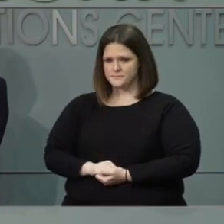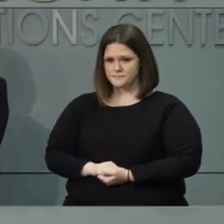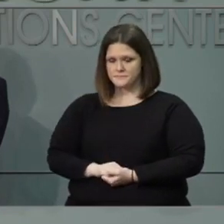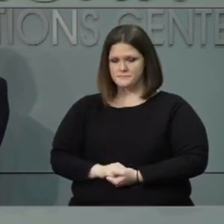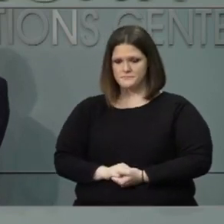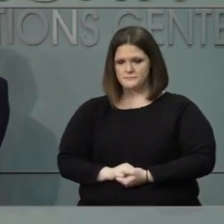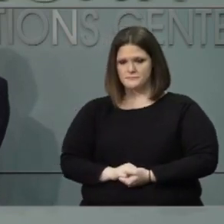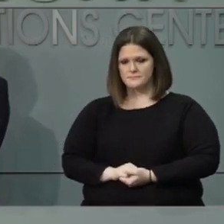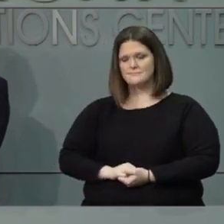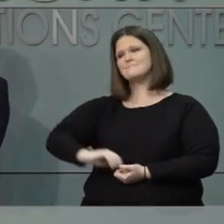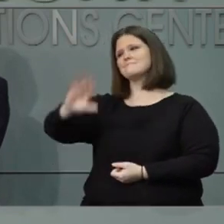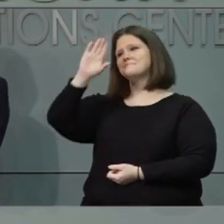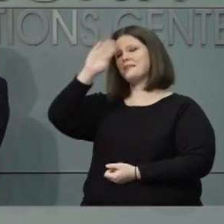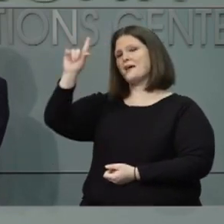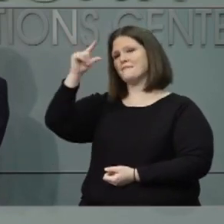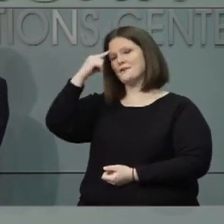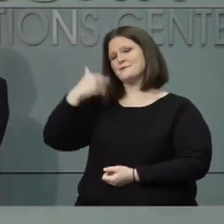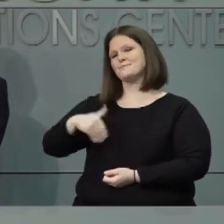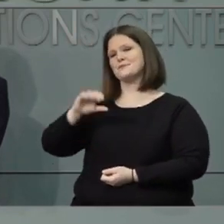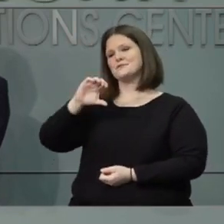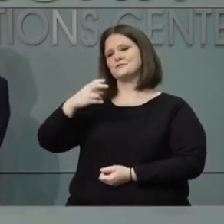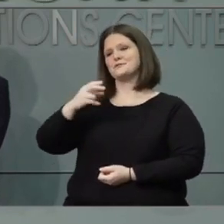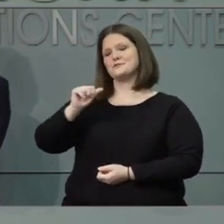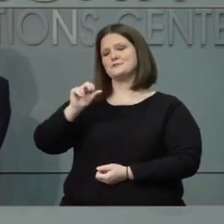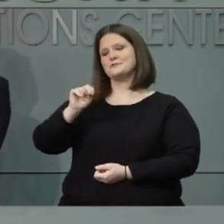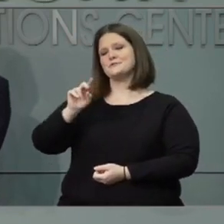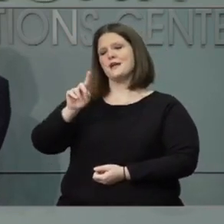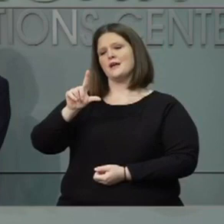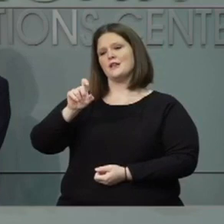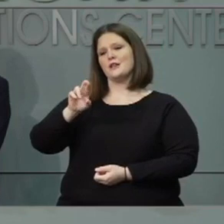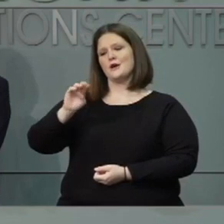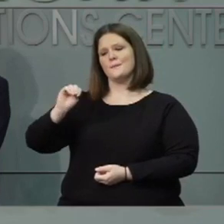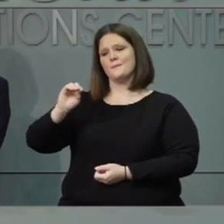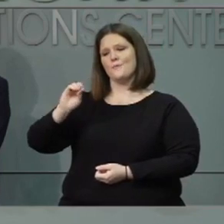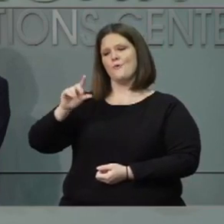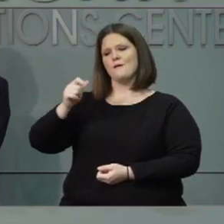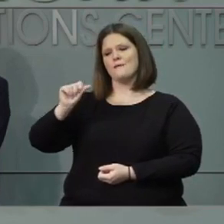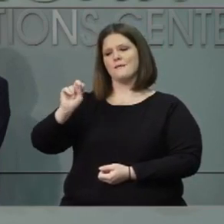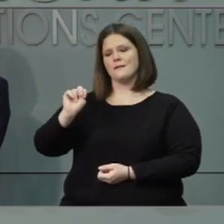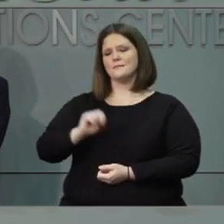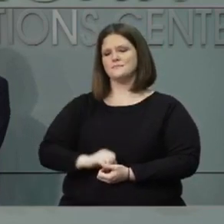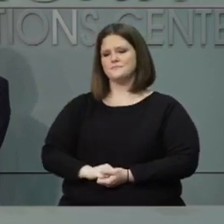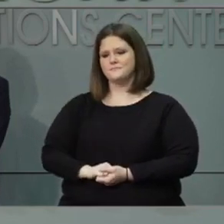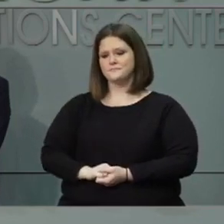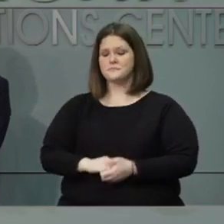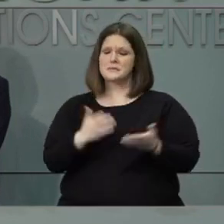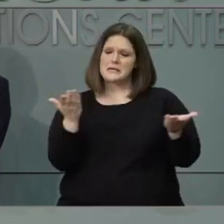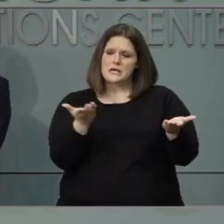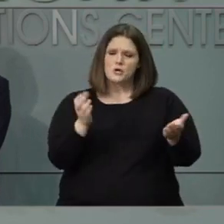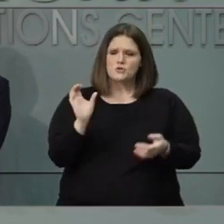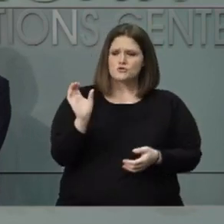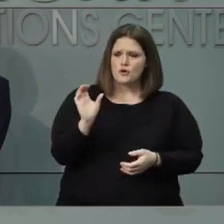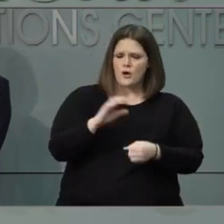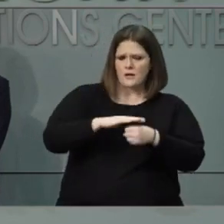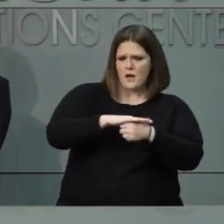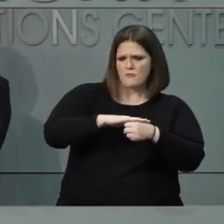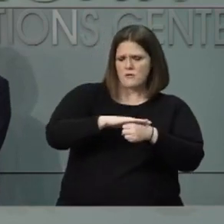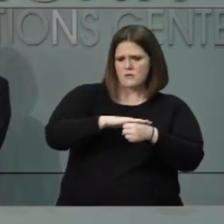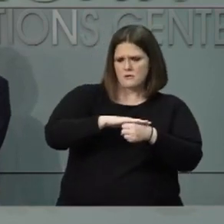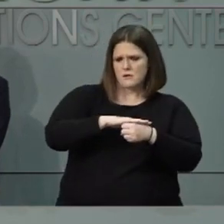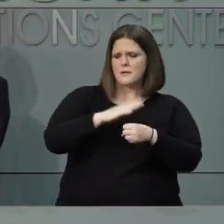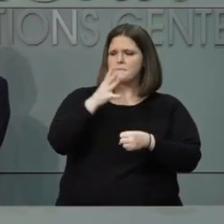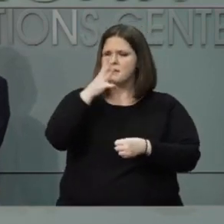Hi, Governor, this is Chandler Morgan from WBTV. Many parents and teachers here in the Charlotte area are concerned over